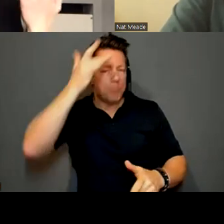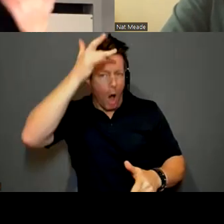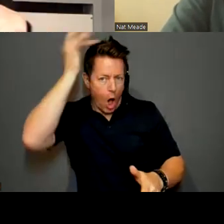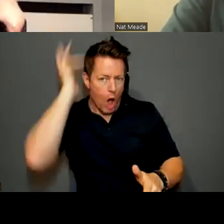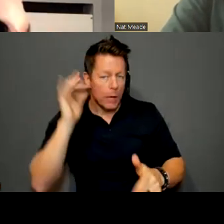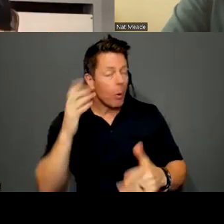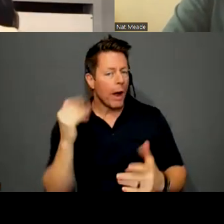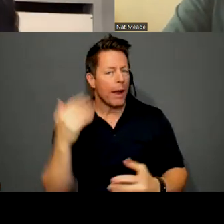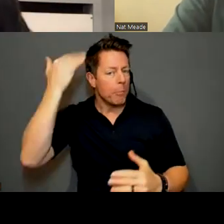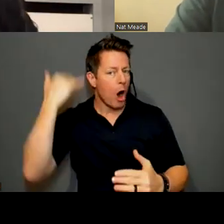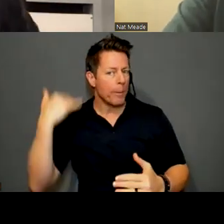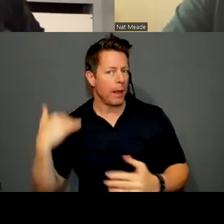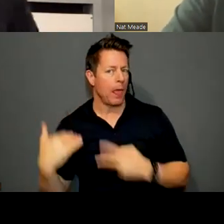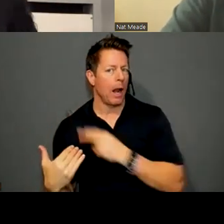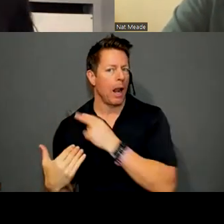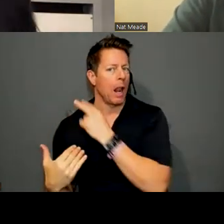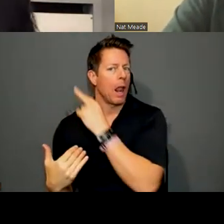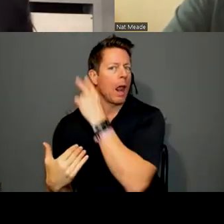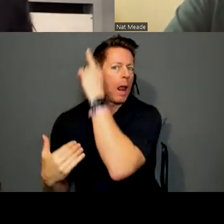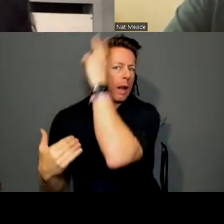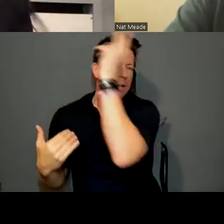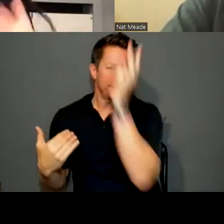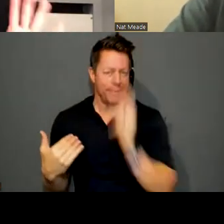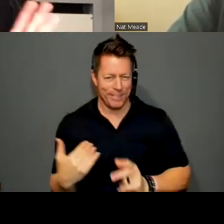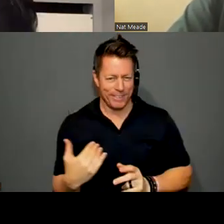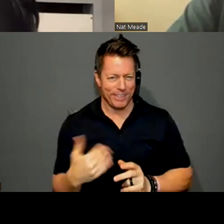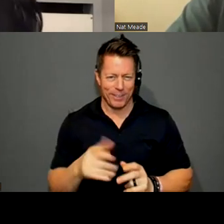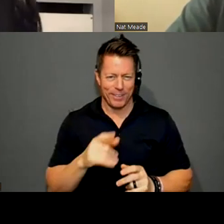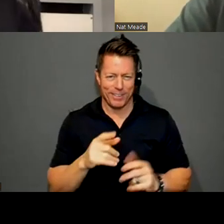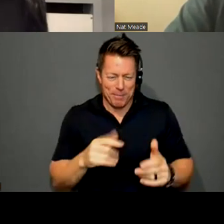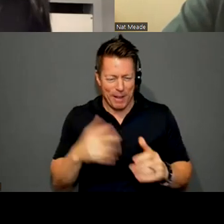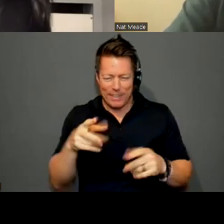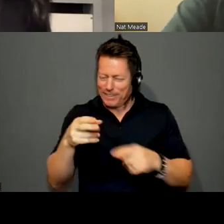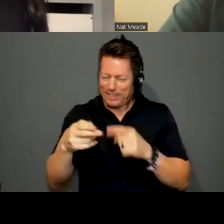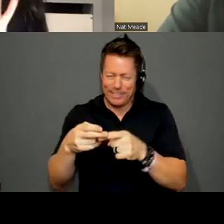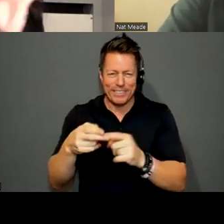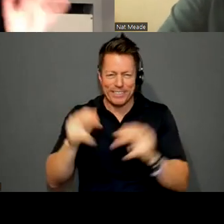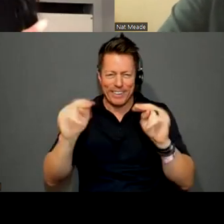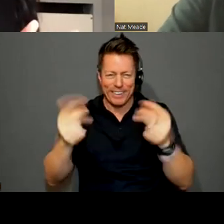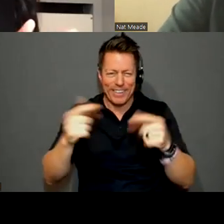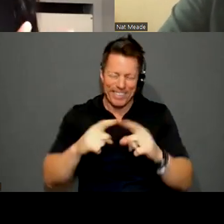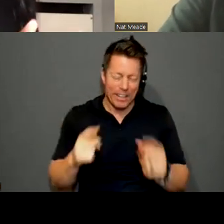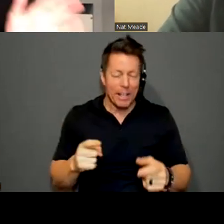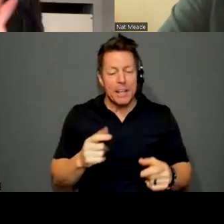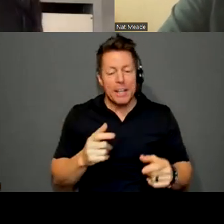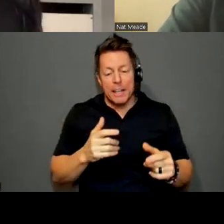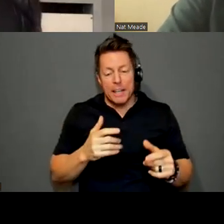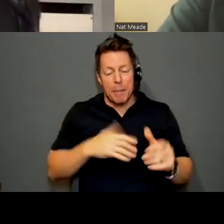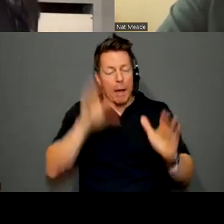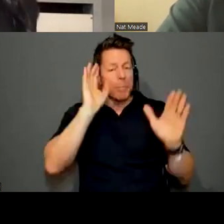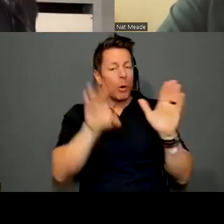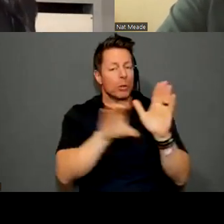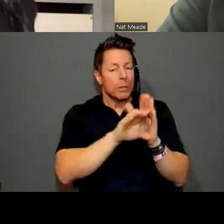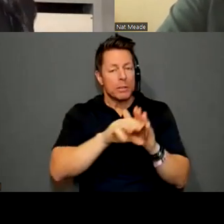them, but little young me with really blunt scissors did not work. When it comes to my portraits and vessels,